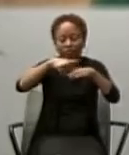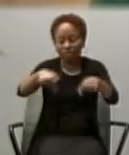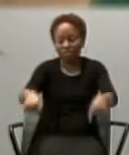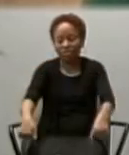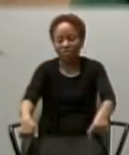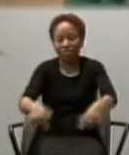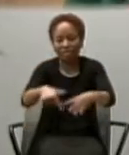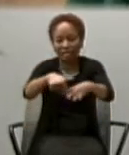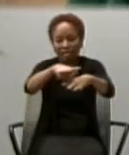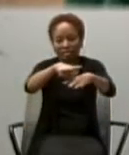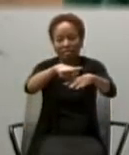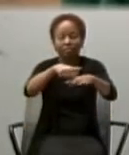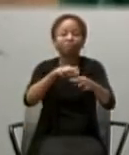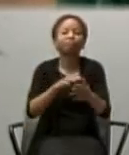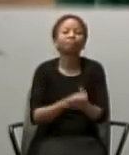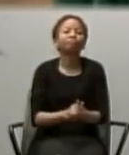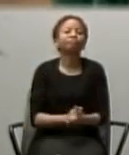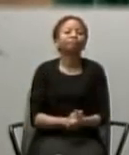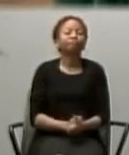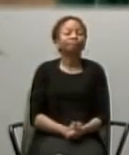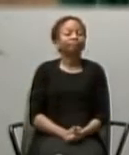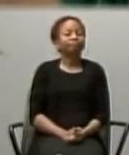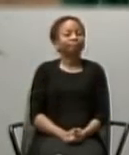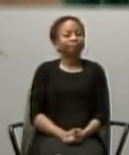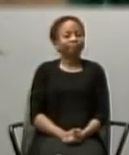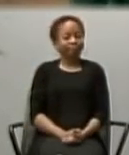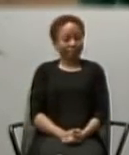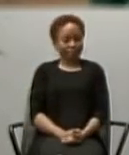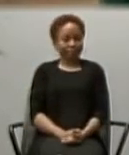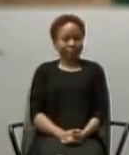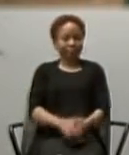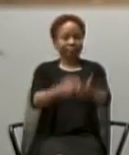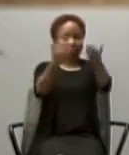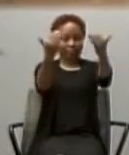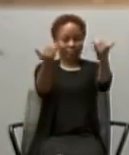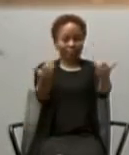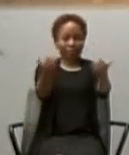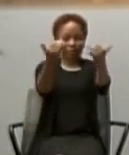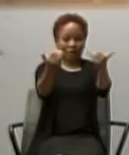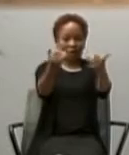What about us in the year 2015?